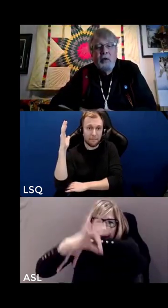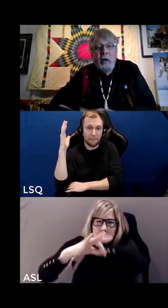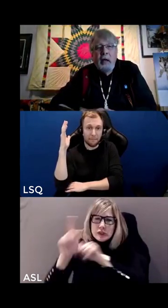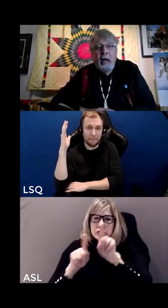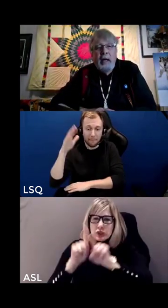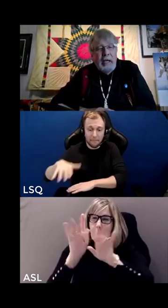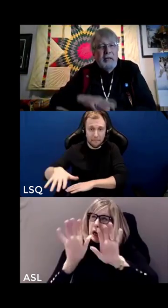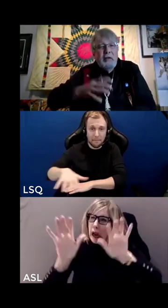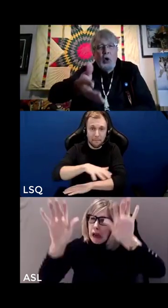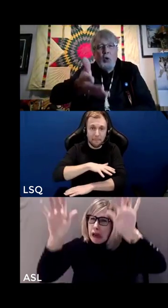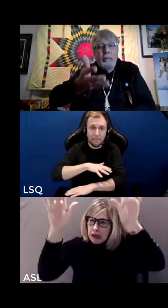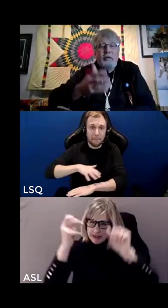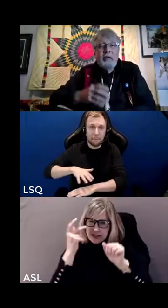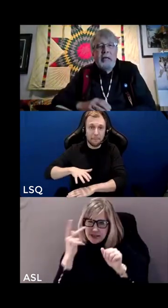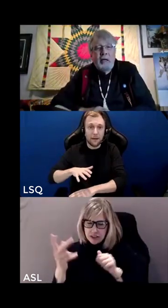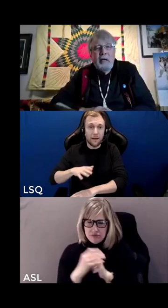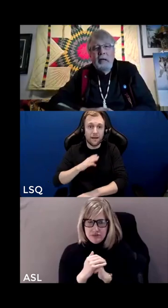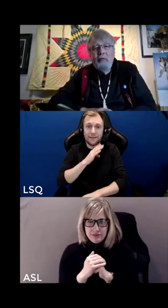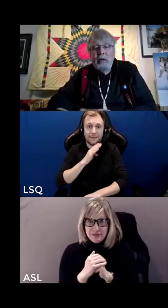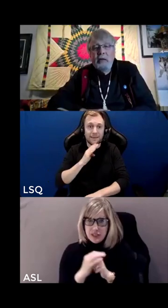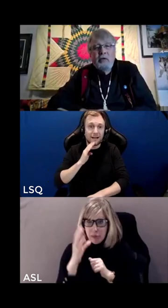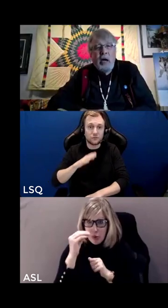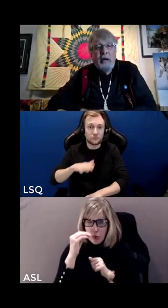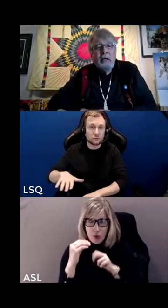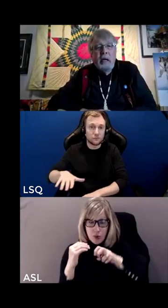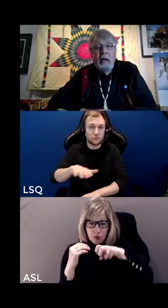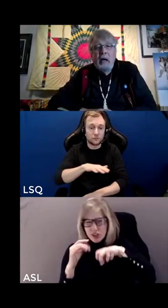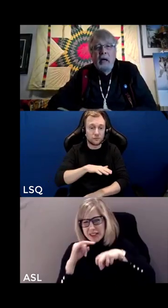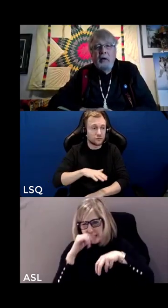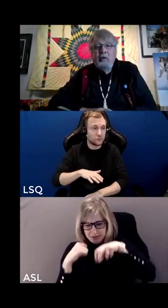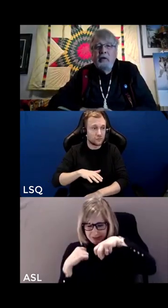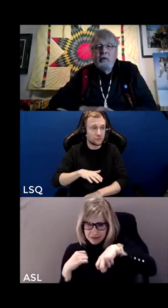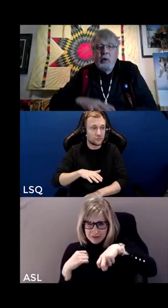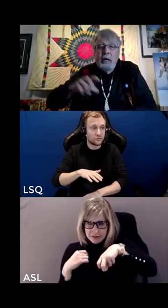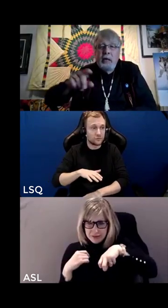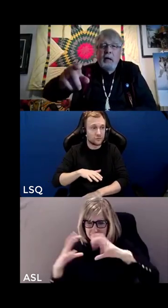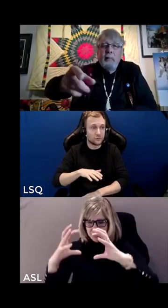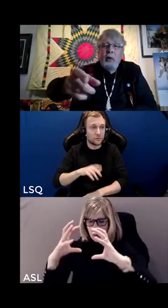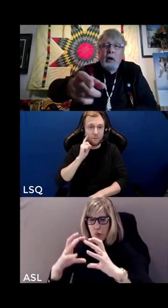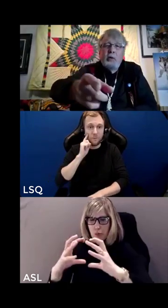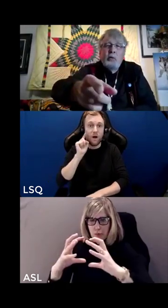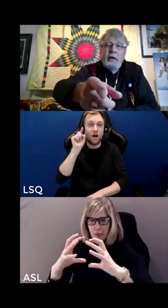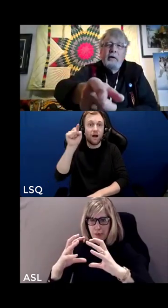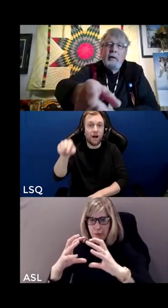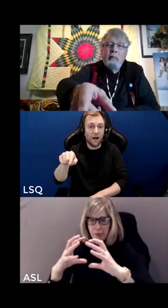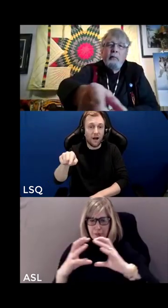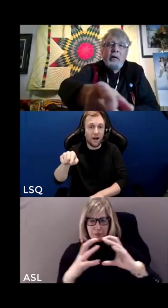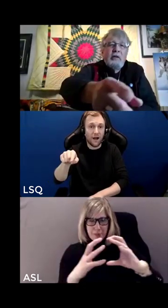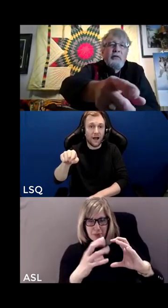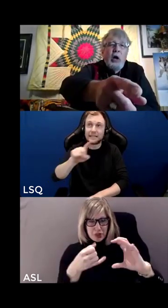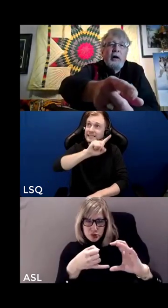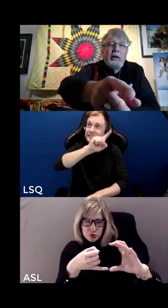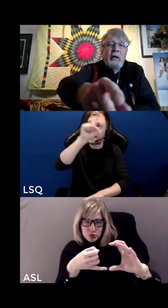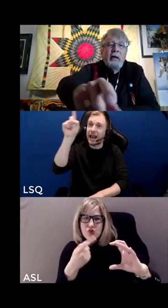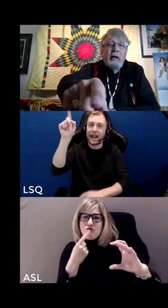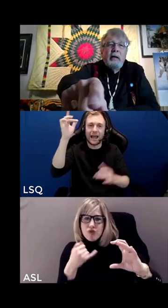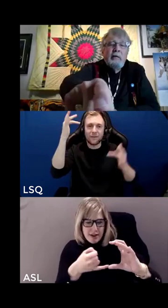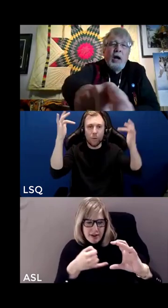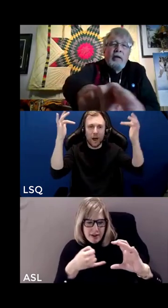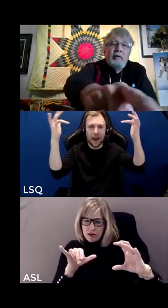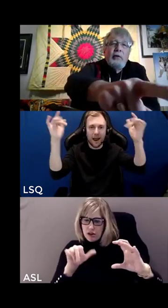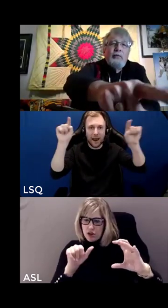universe and then this globe is sitting in front of this child and there's a string a red piece of yarn